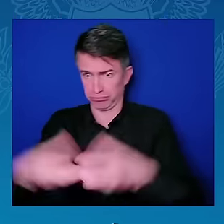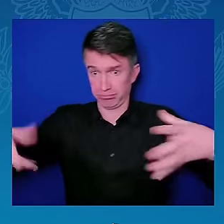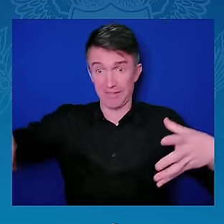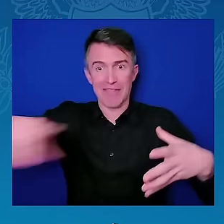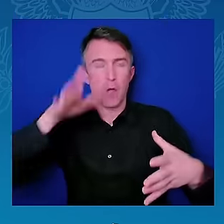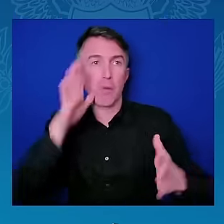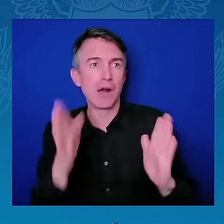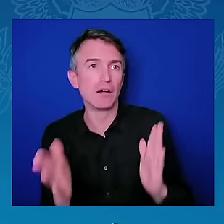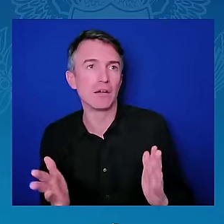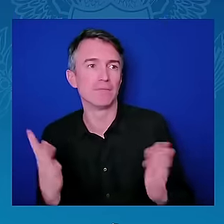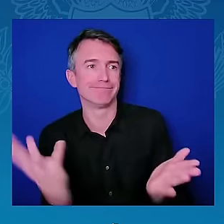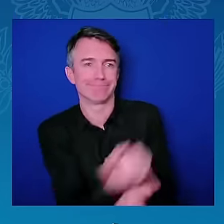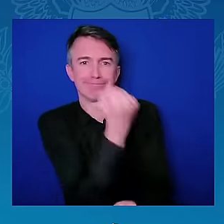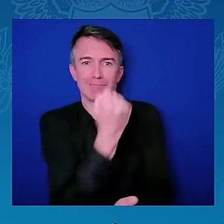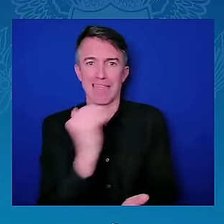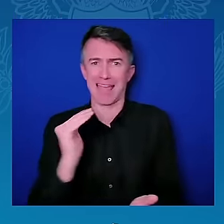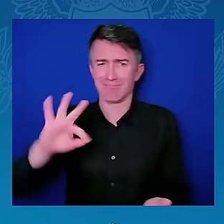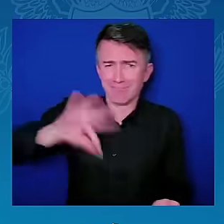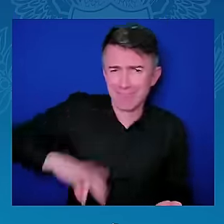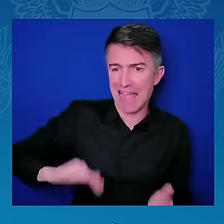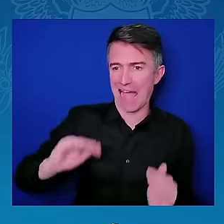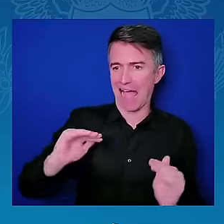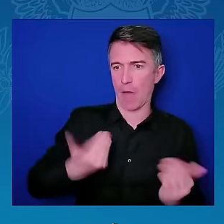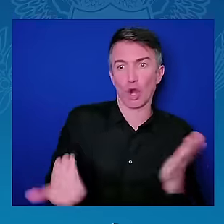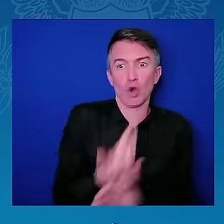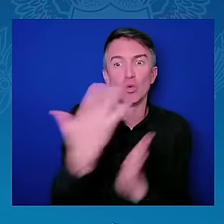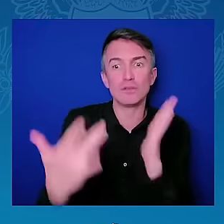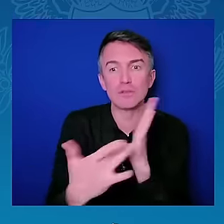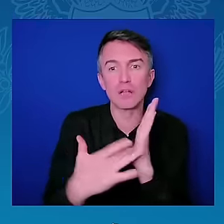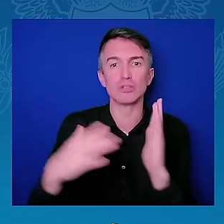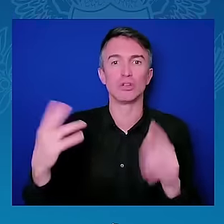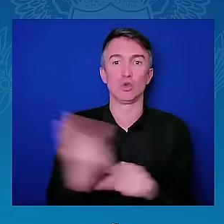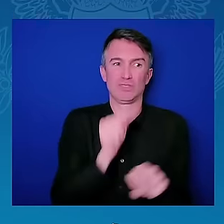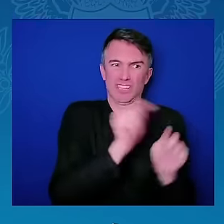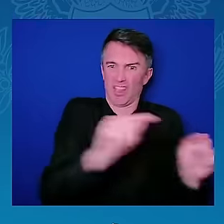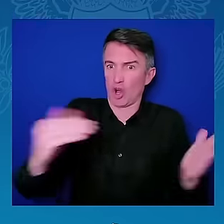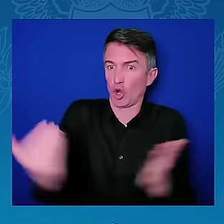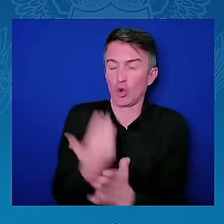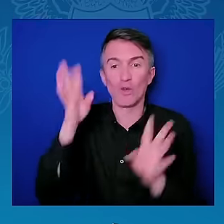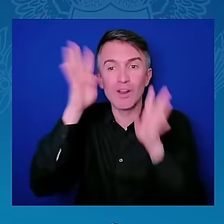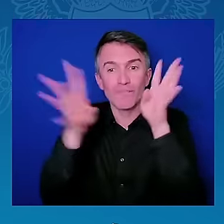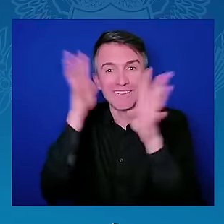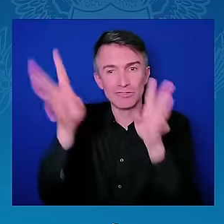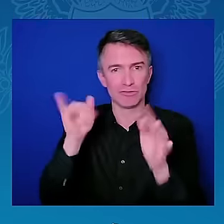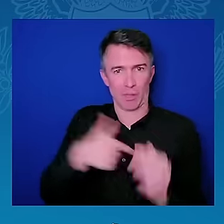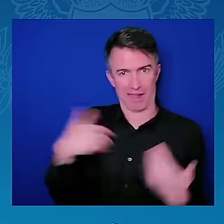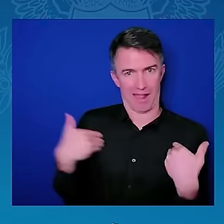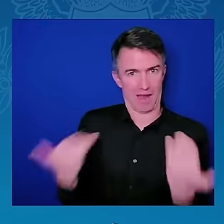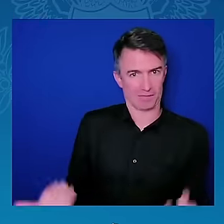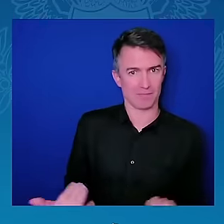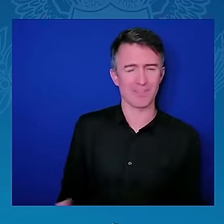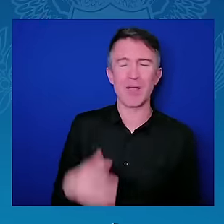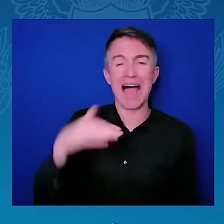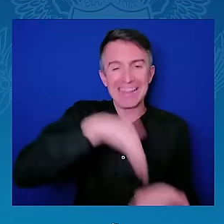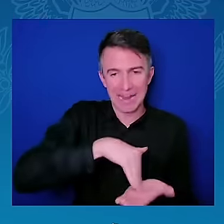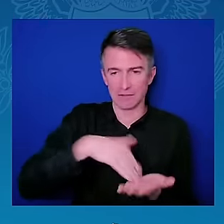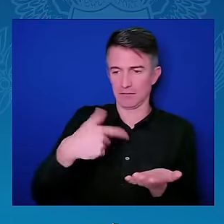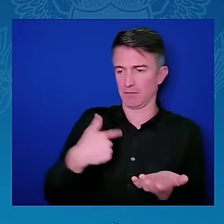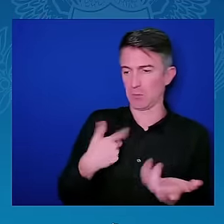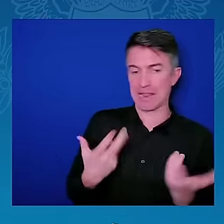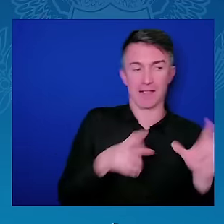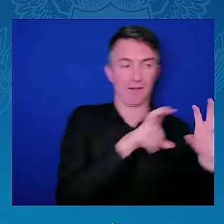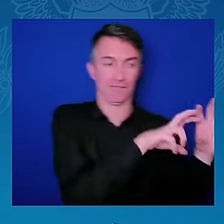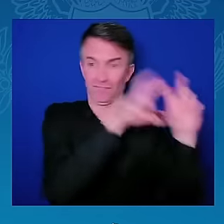who want to invest in our corner to do so. And that is why, one more thing, that is why we are having an